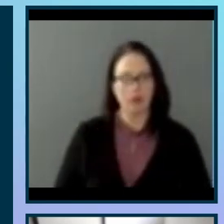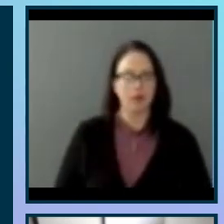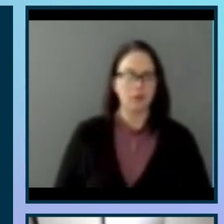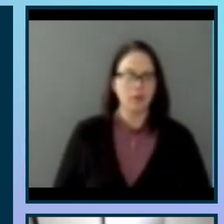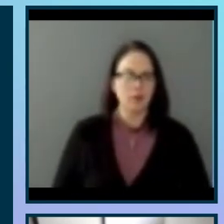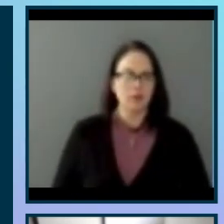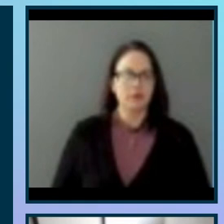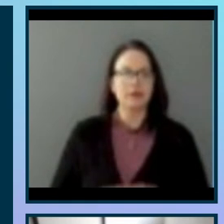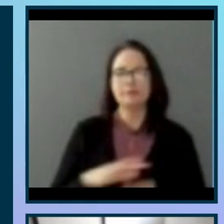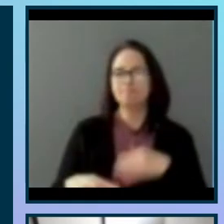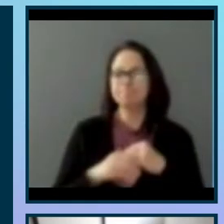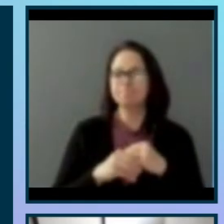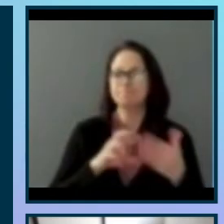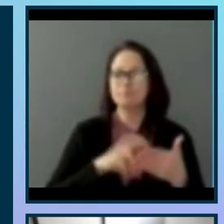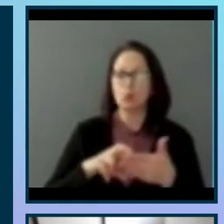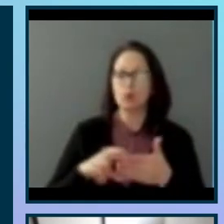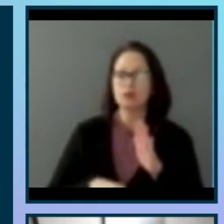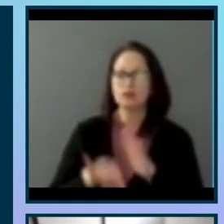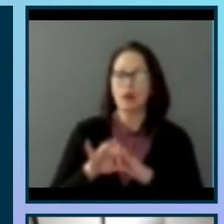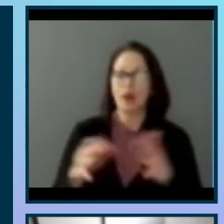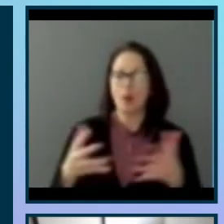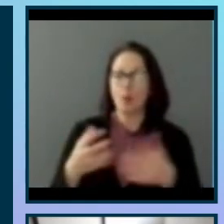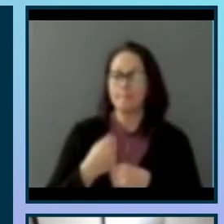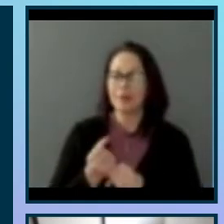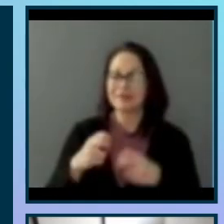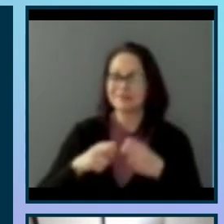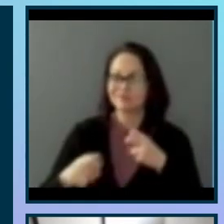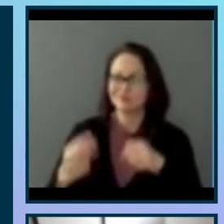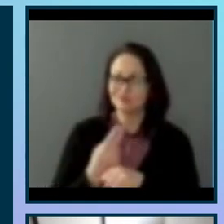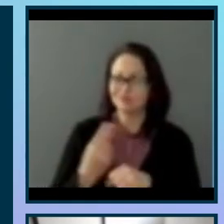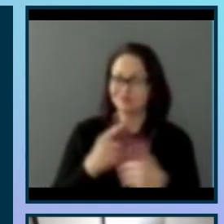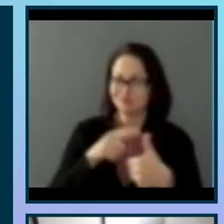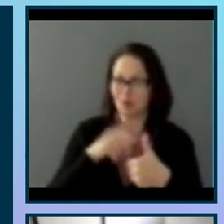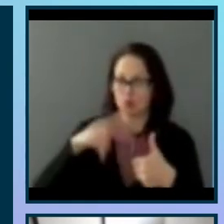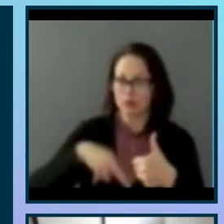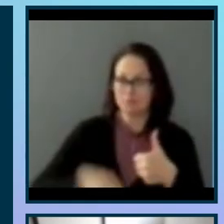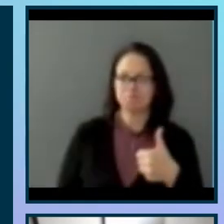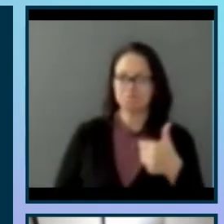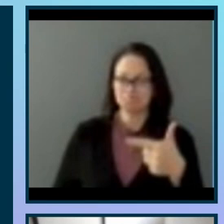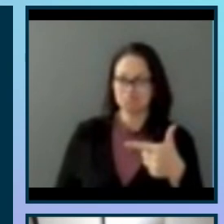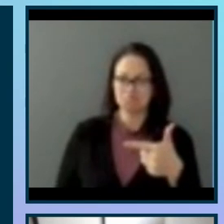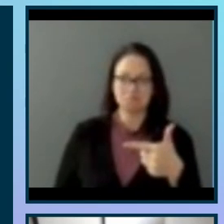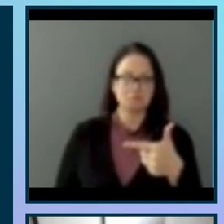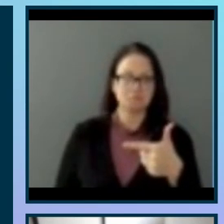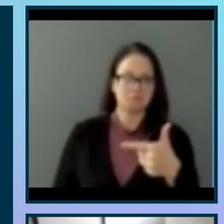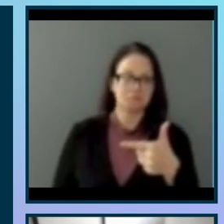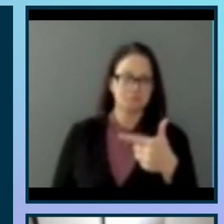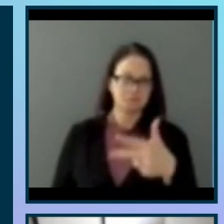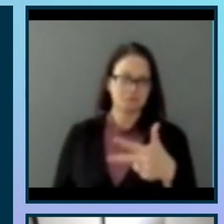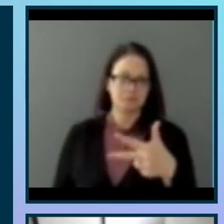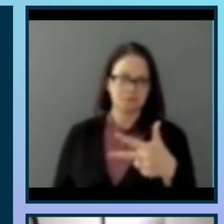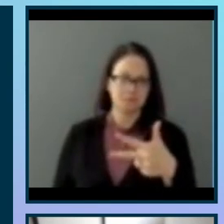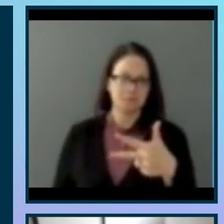Additional research findings of what makes a website difficult to use is lack of accessibility, heavy italics, text